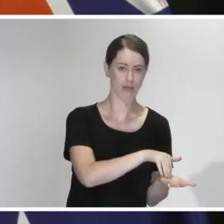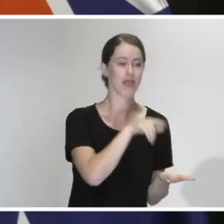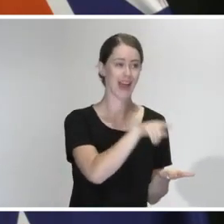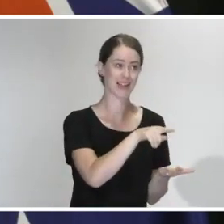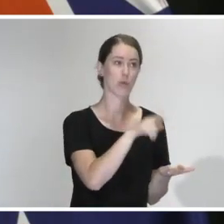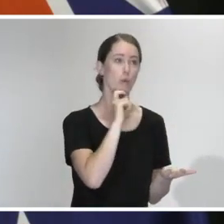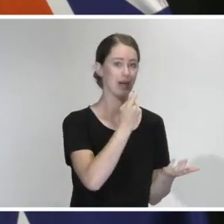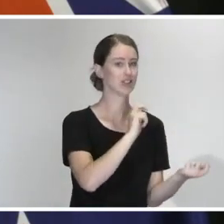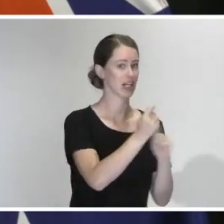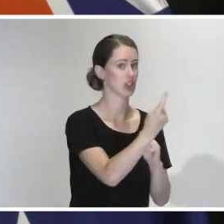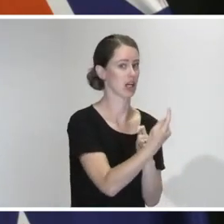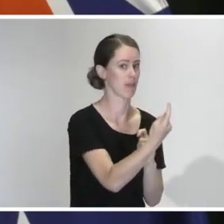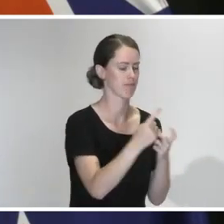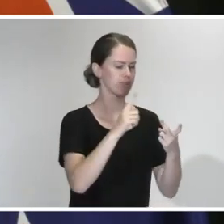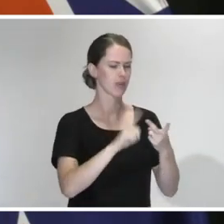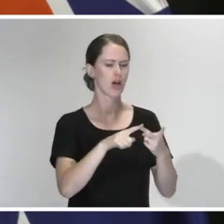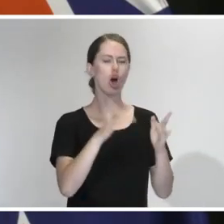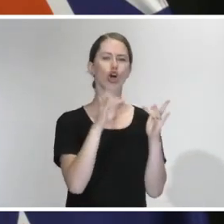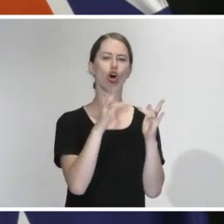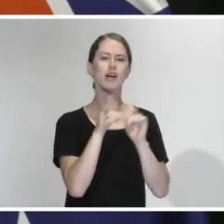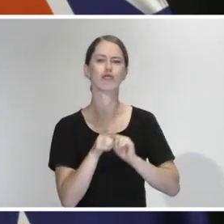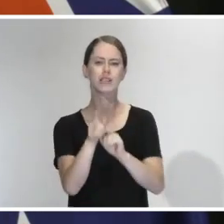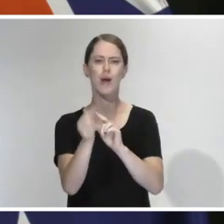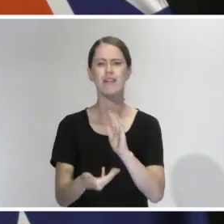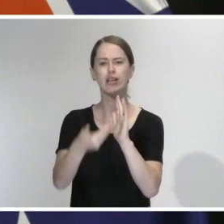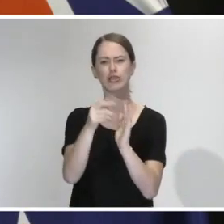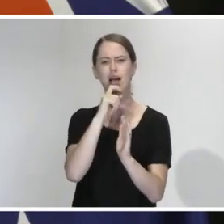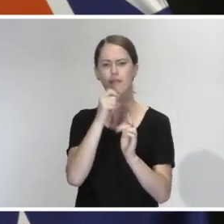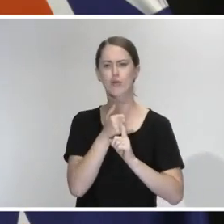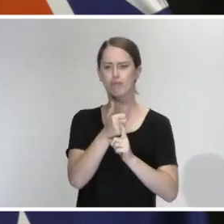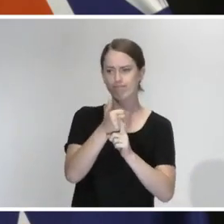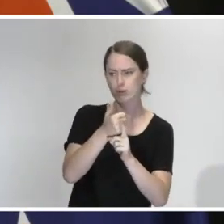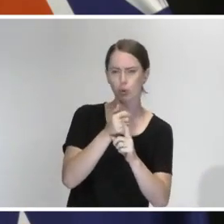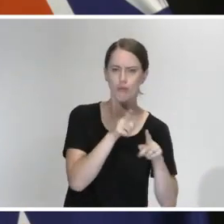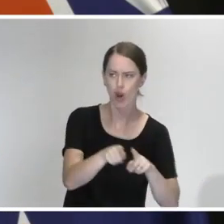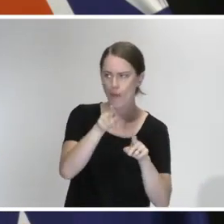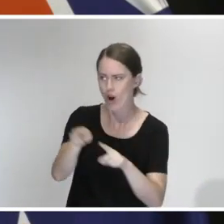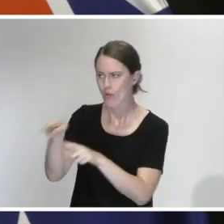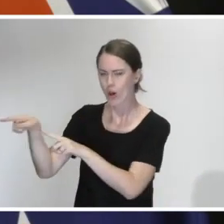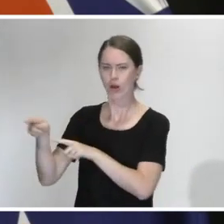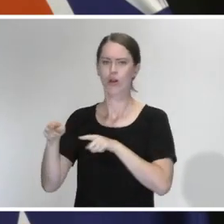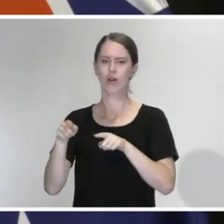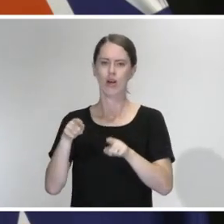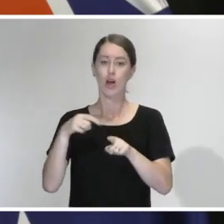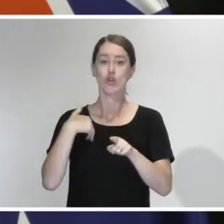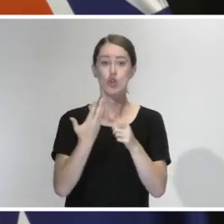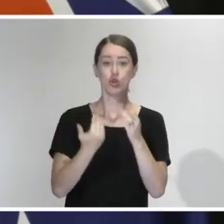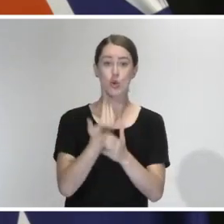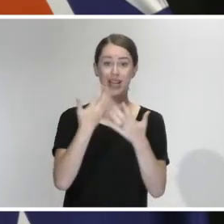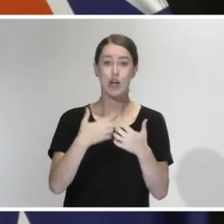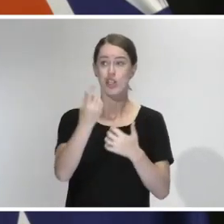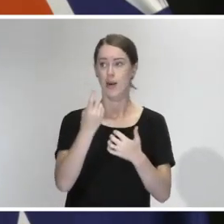On contact tracing, the Director General's talked about the extra support we're putting in there, the fact we want that backed up by new technological